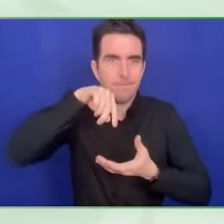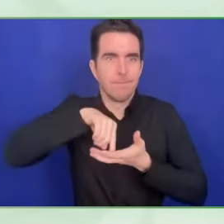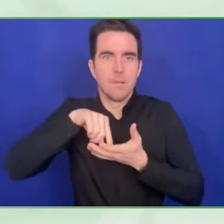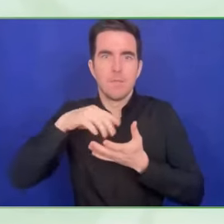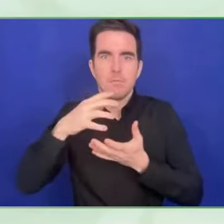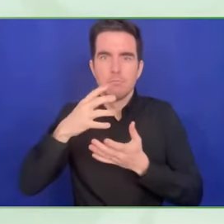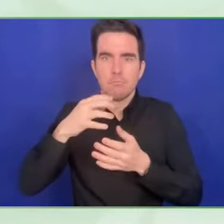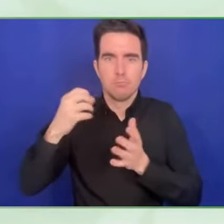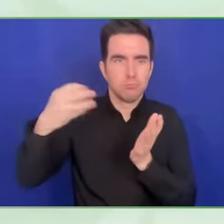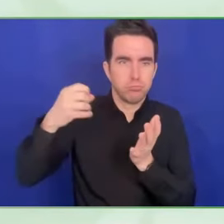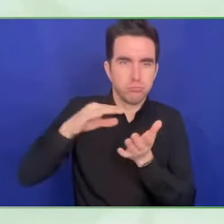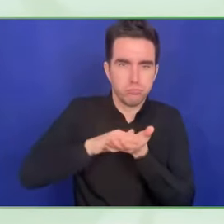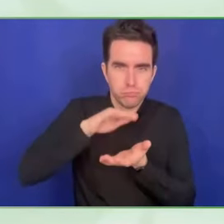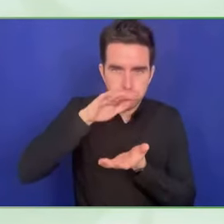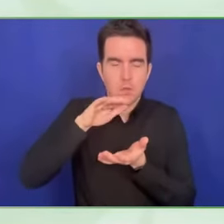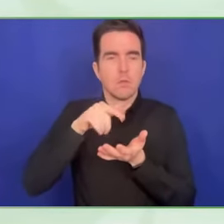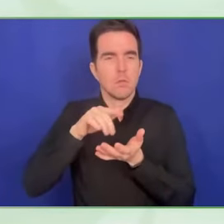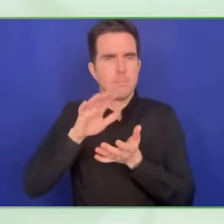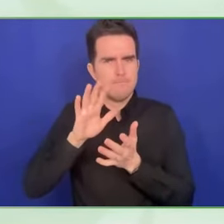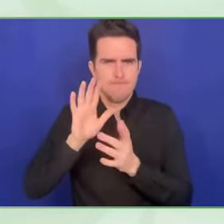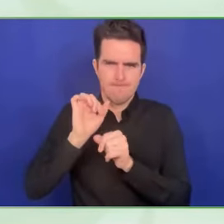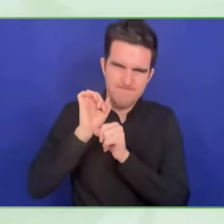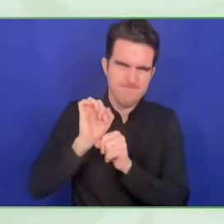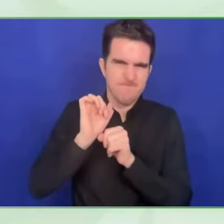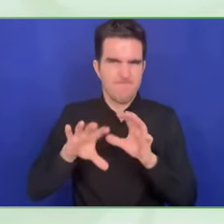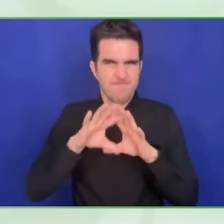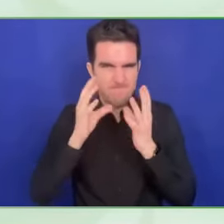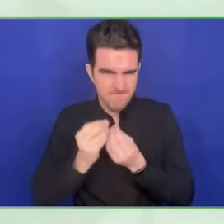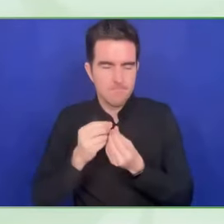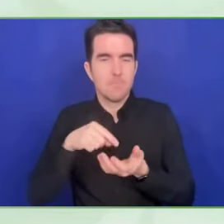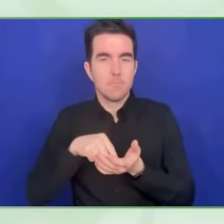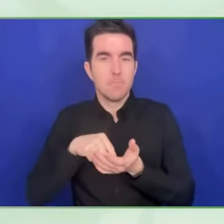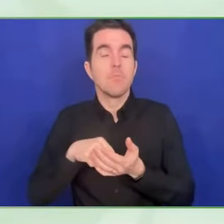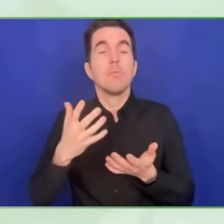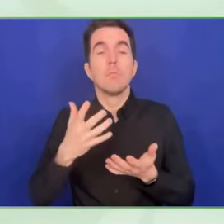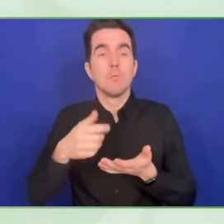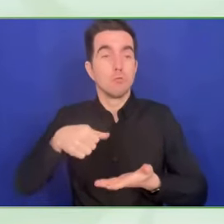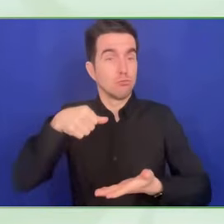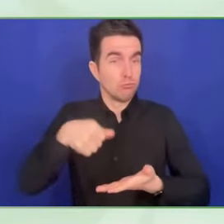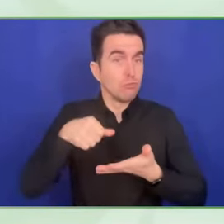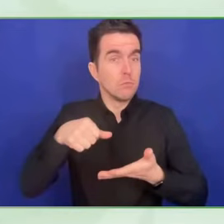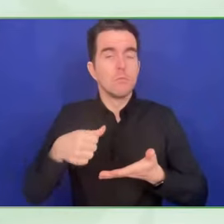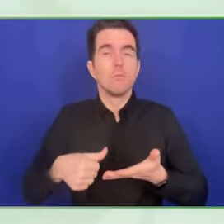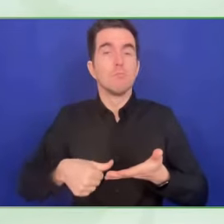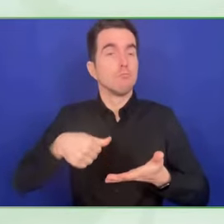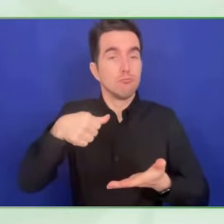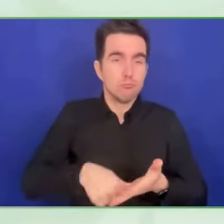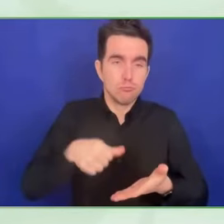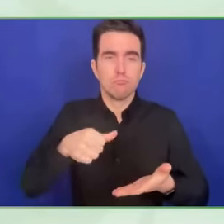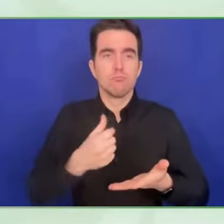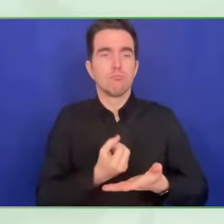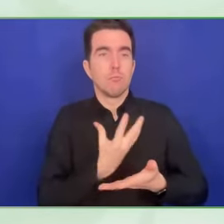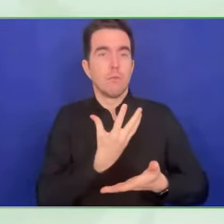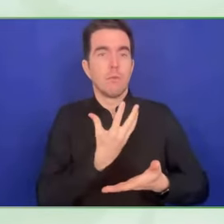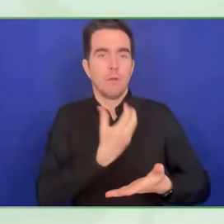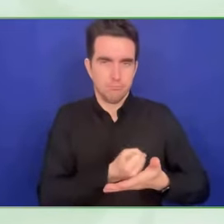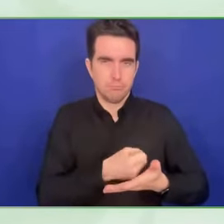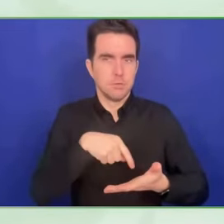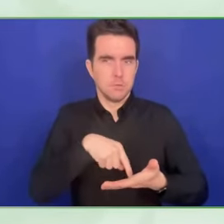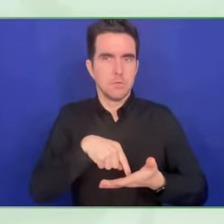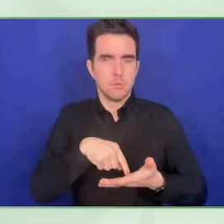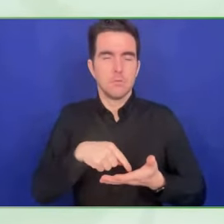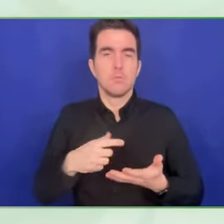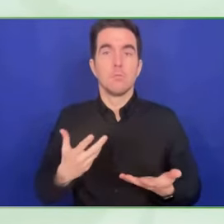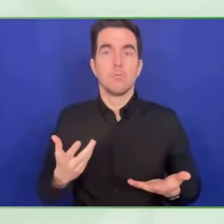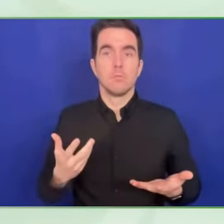prevent any software system modification. But this is not enough to protect all